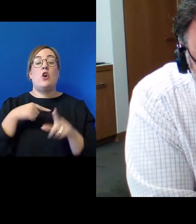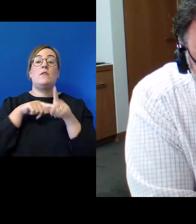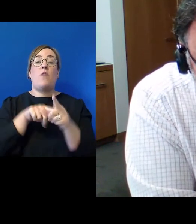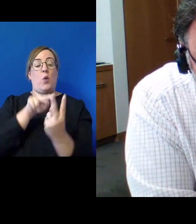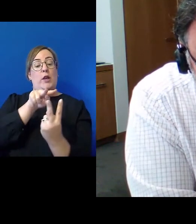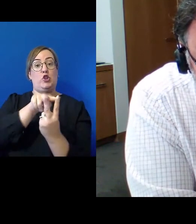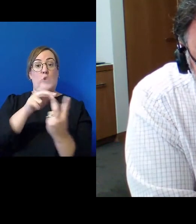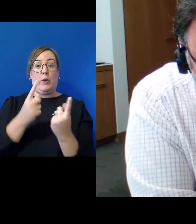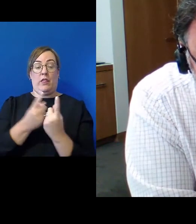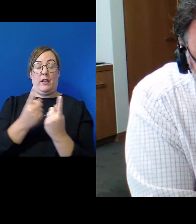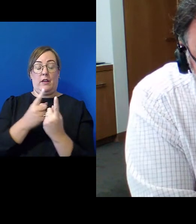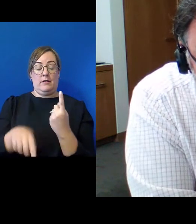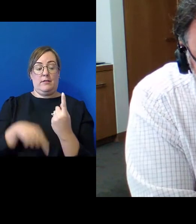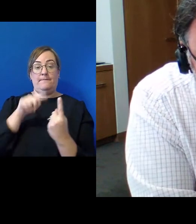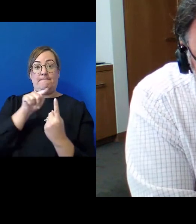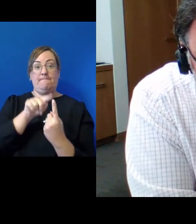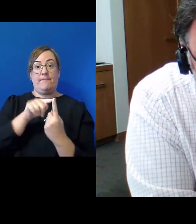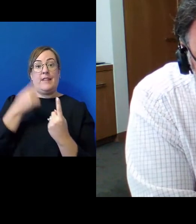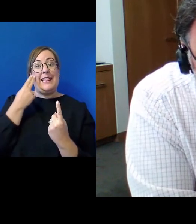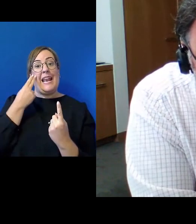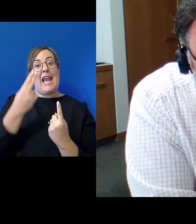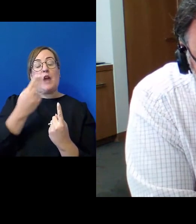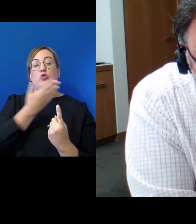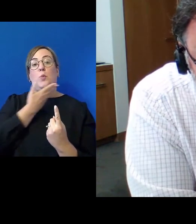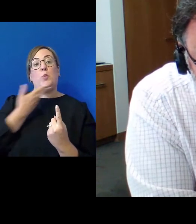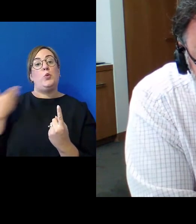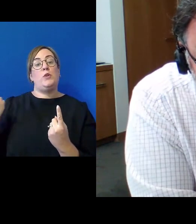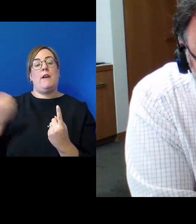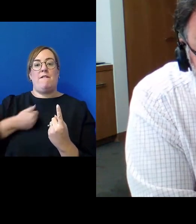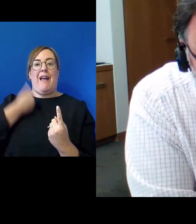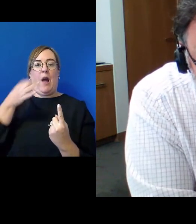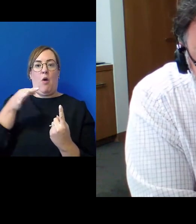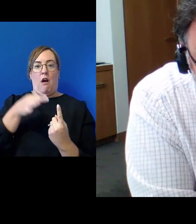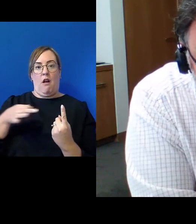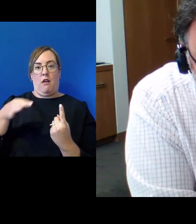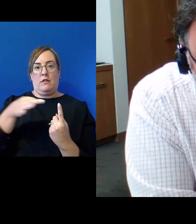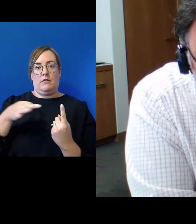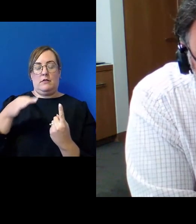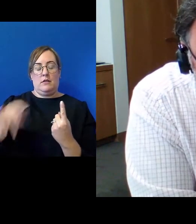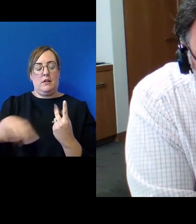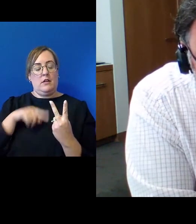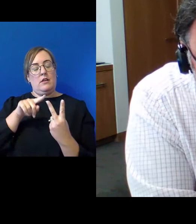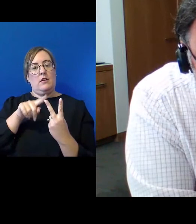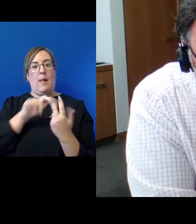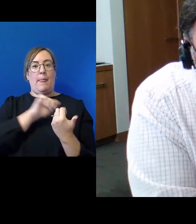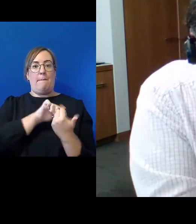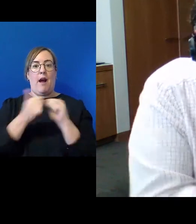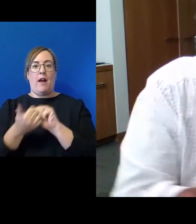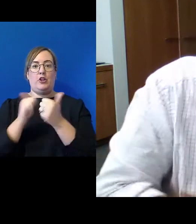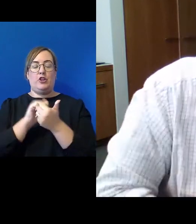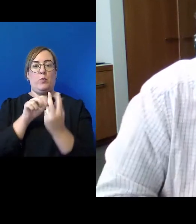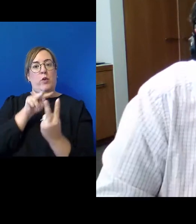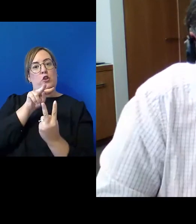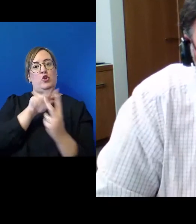the extraordinary natural beauty and wealth of these islands and the partnership between our two founding cultures.